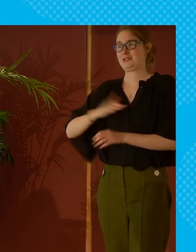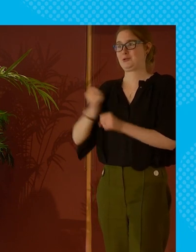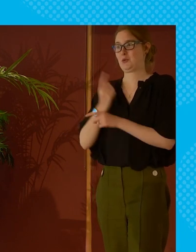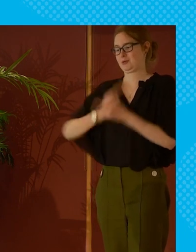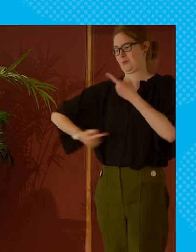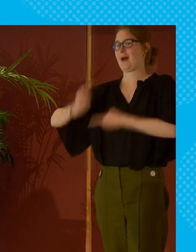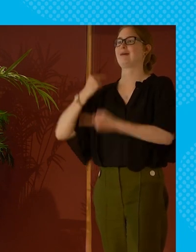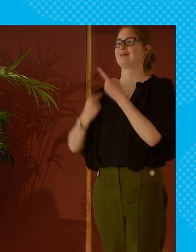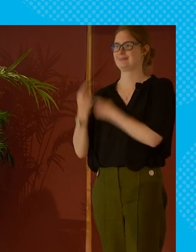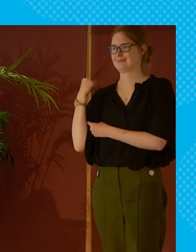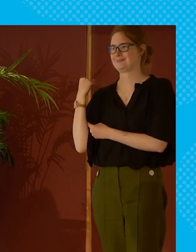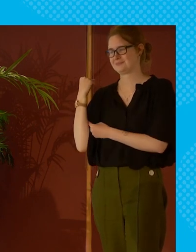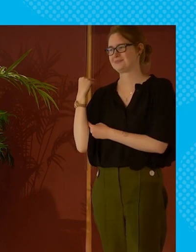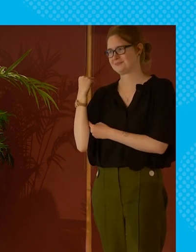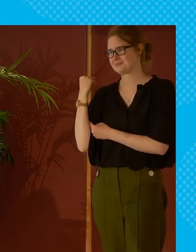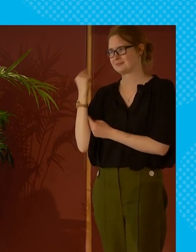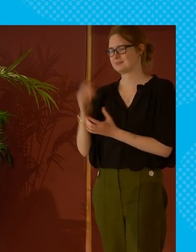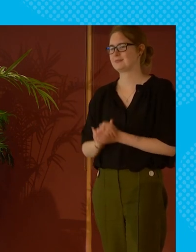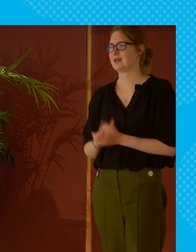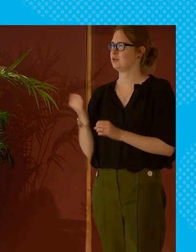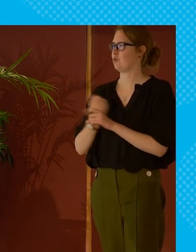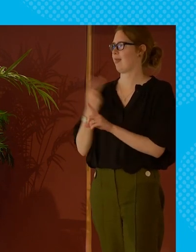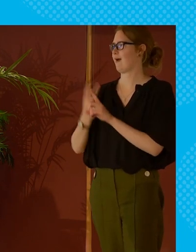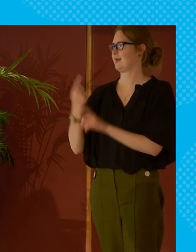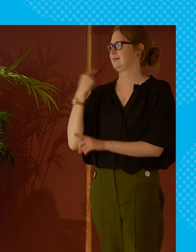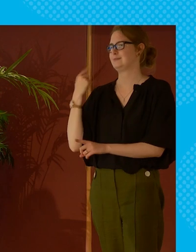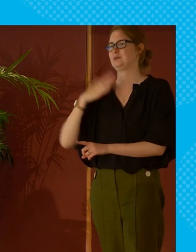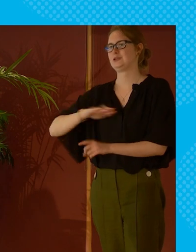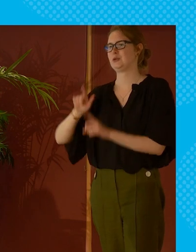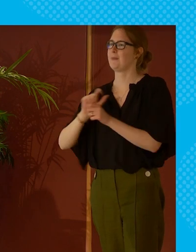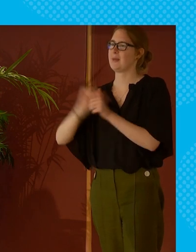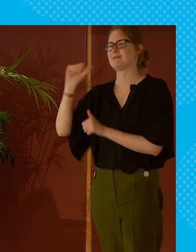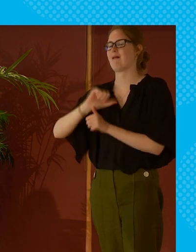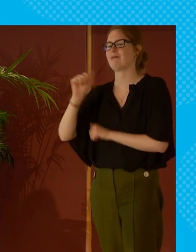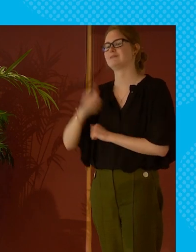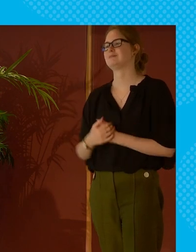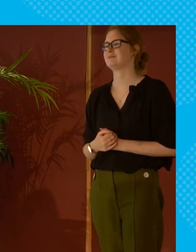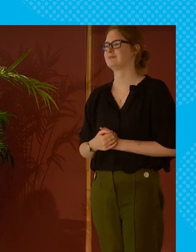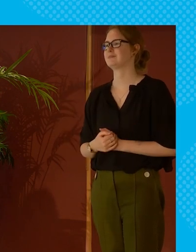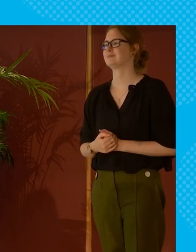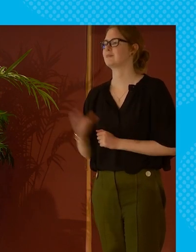we need to do is roll back a bit sometimes to what we've already done in the past and do it again but better